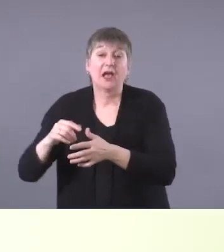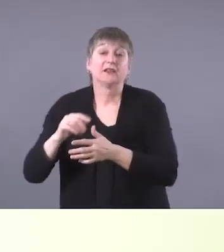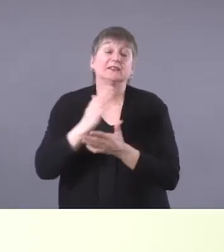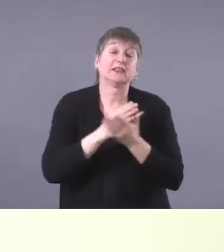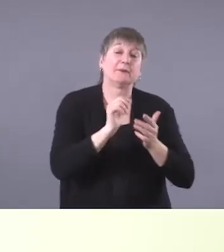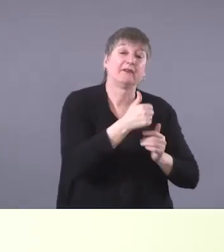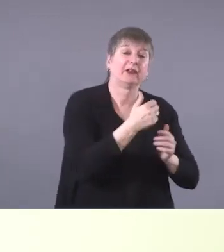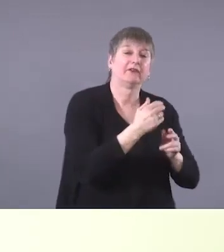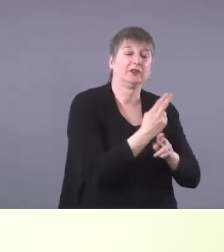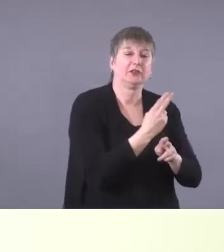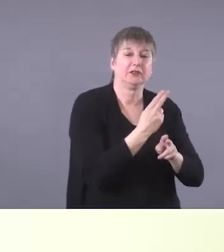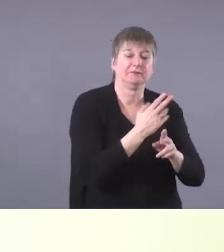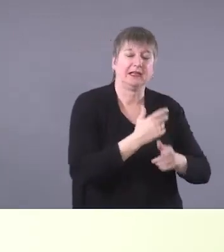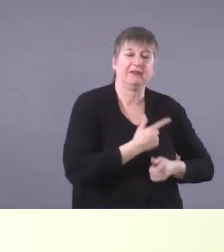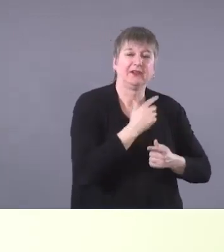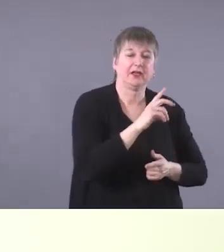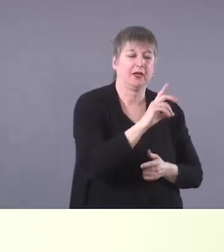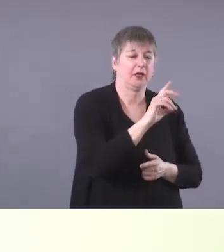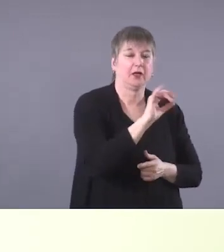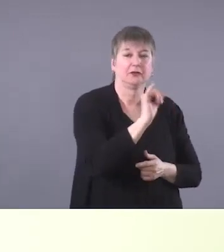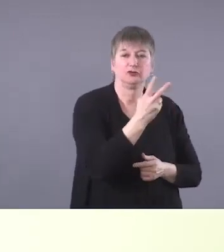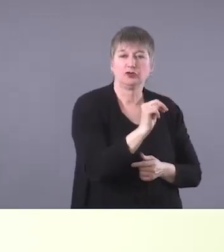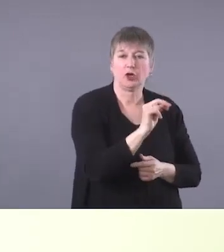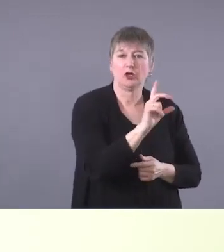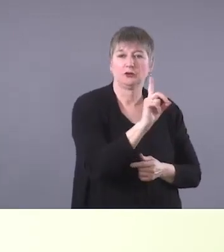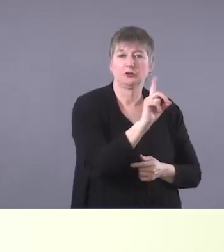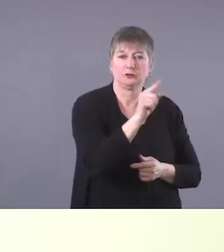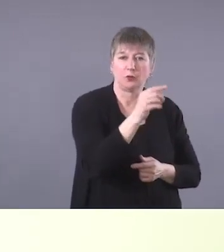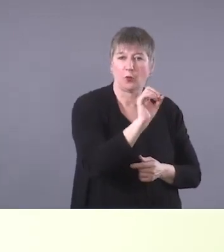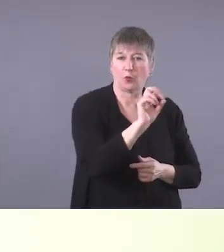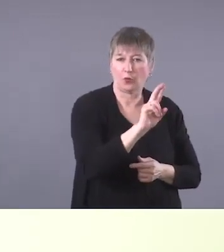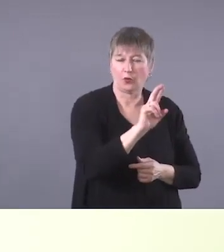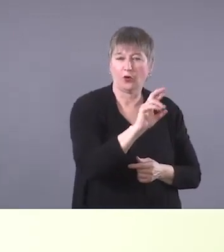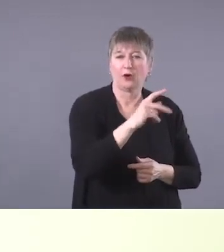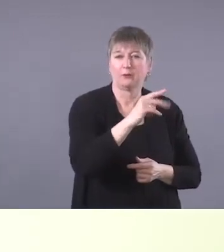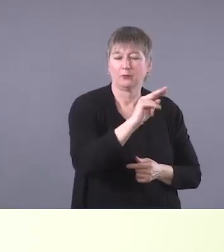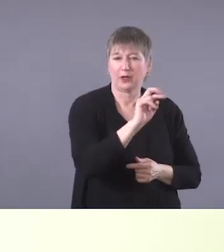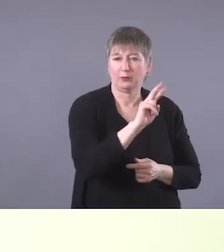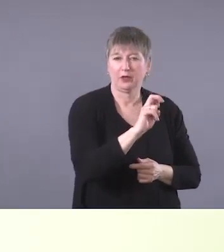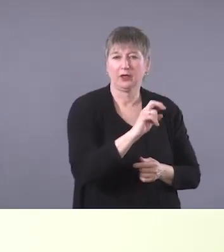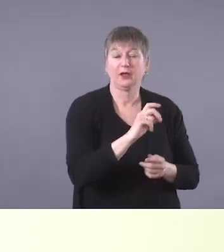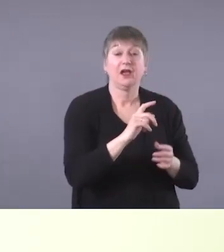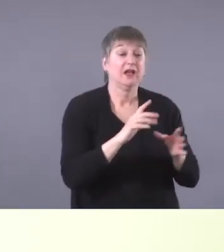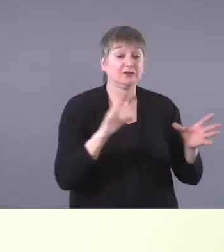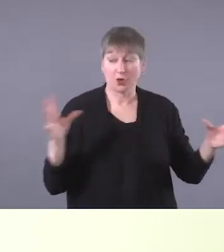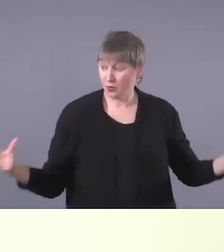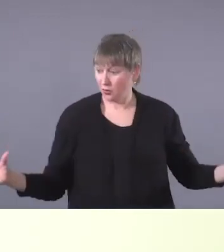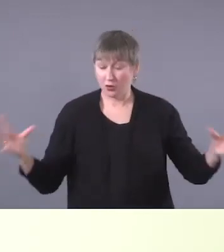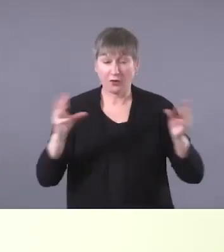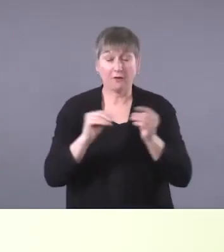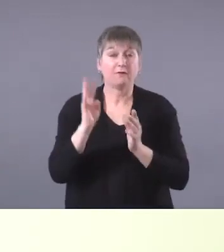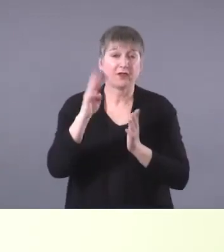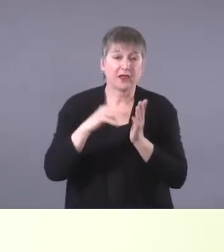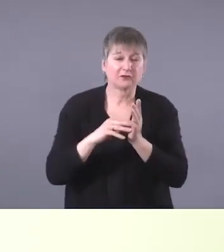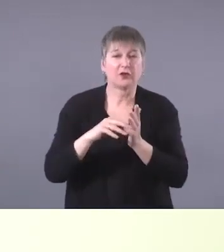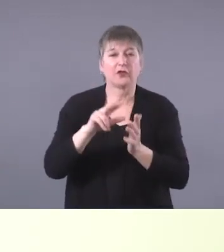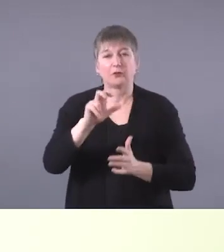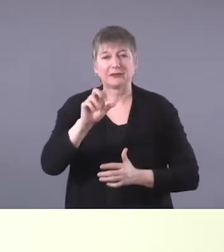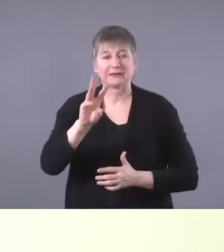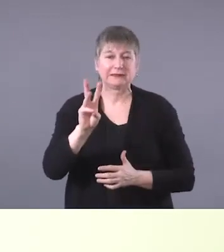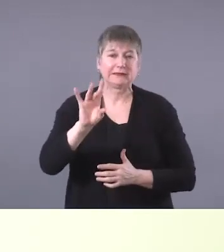Door Prairie or Garden River, where for a total population of 4,368 people,